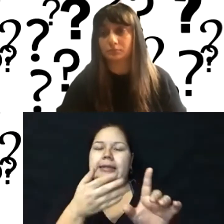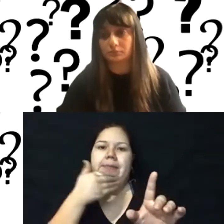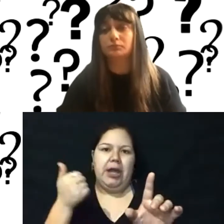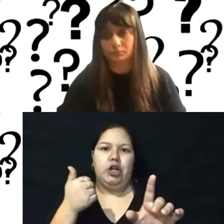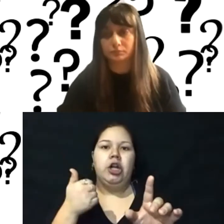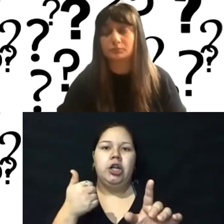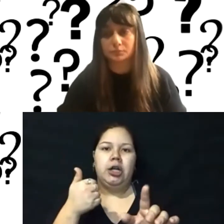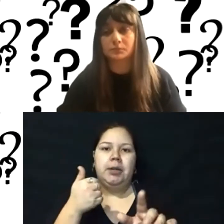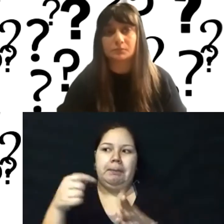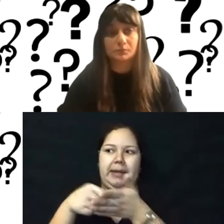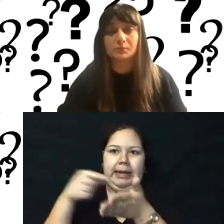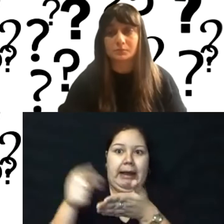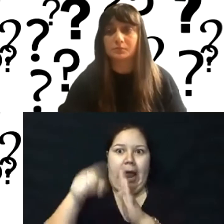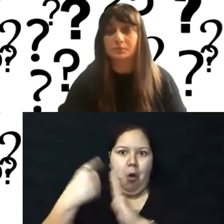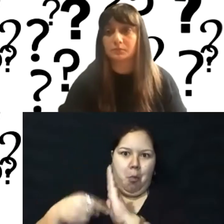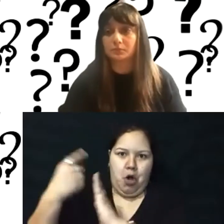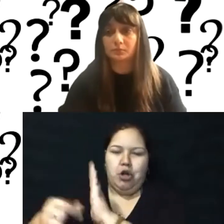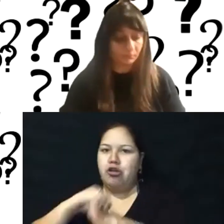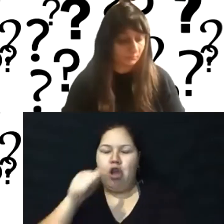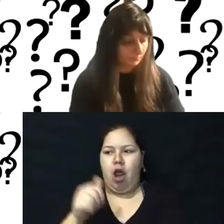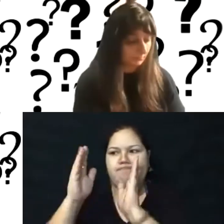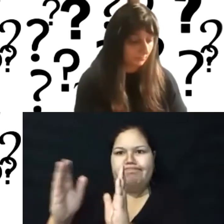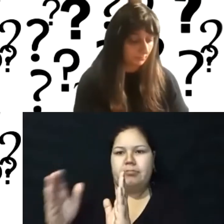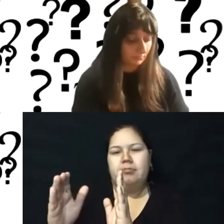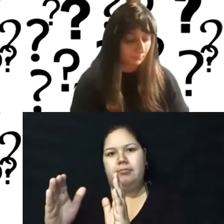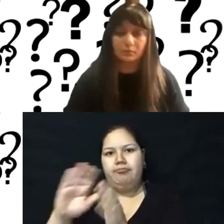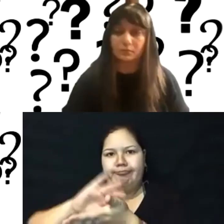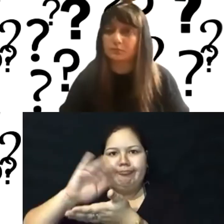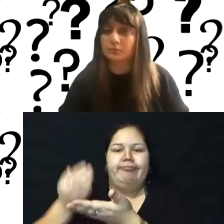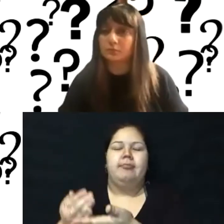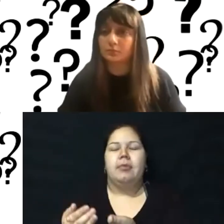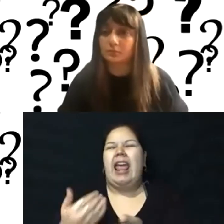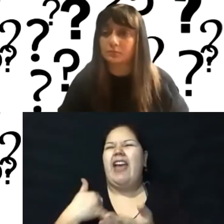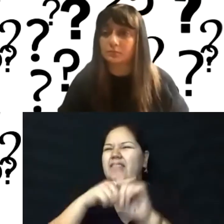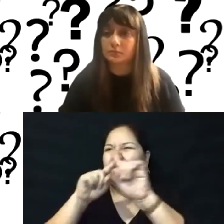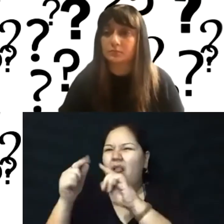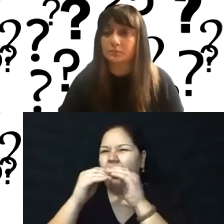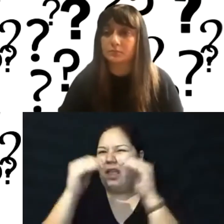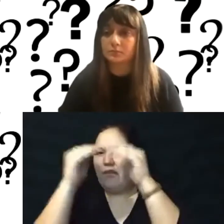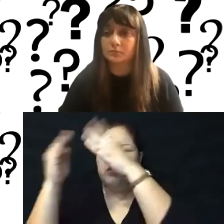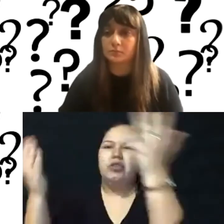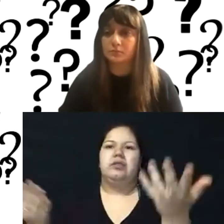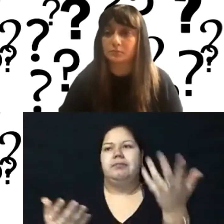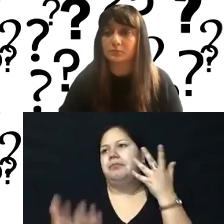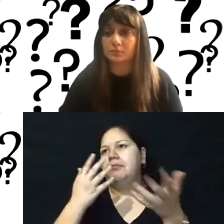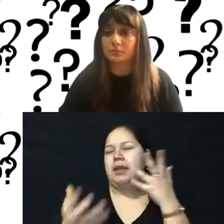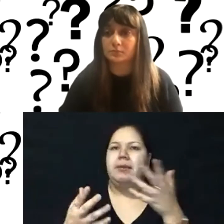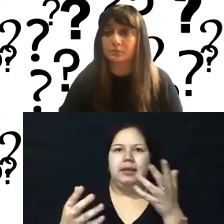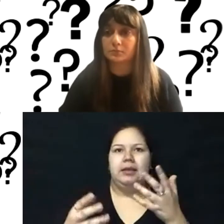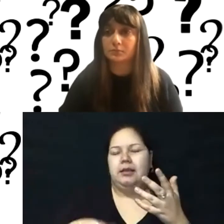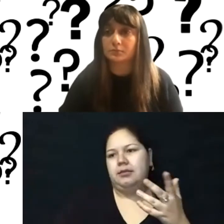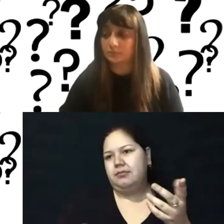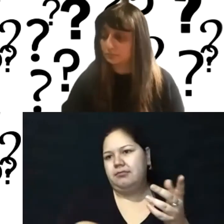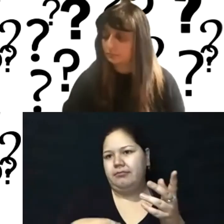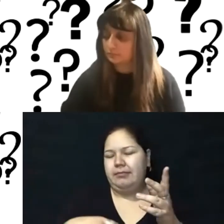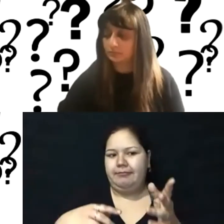Um, you know, you can get into, um, you know, different levels of, um, you know, maintenance, you know, a couple hundred dollars a quarter and, you know, they'll kind